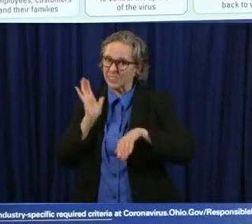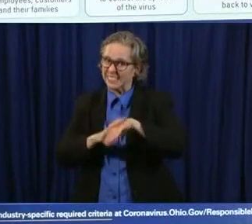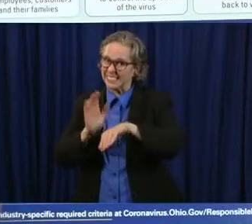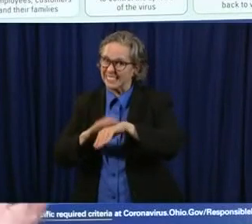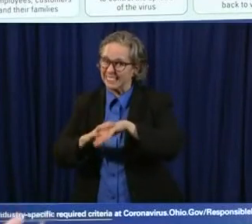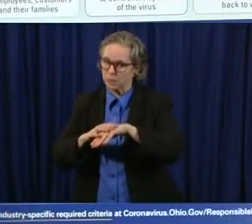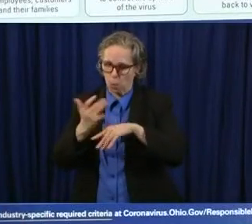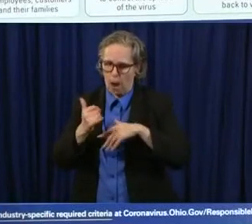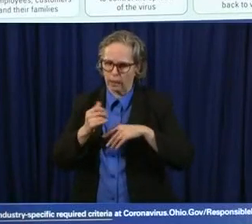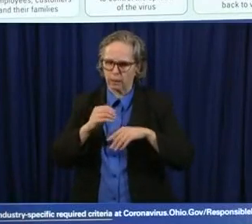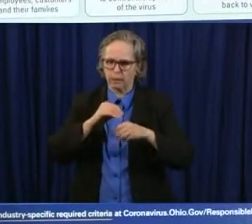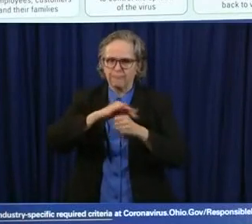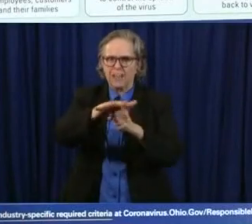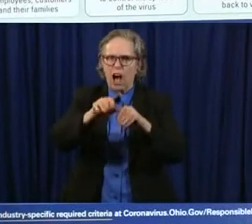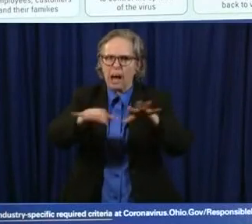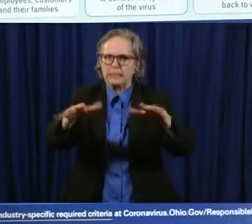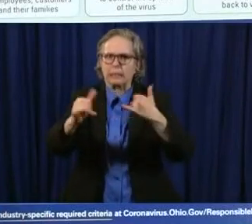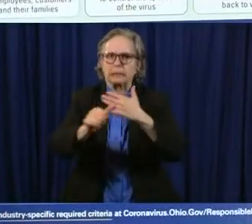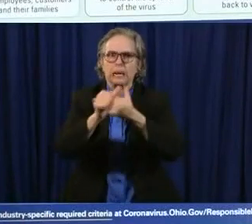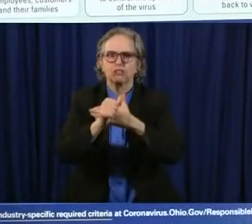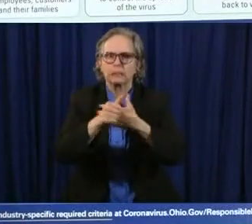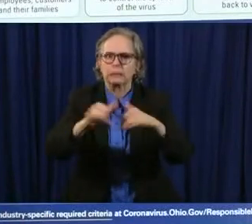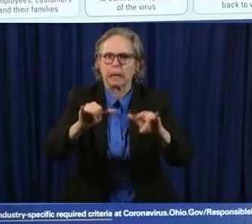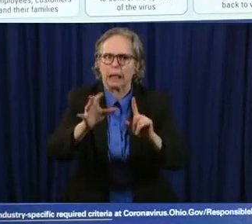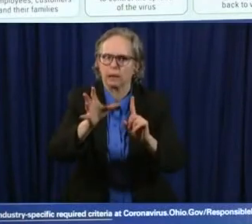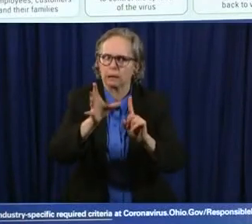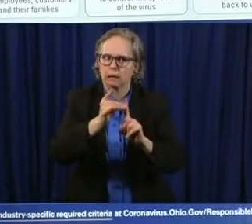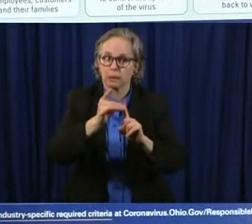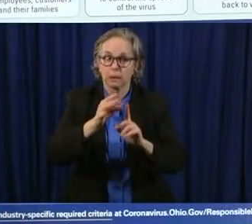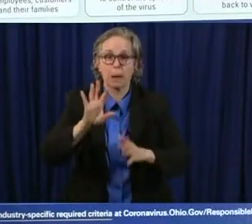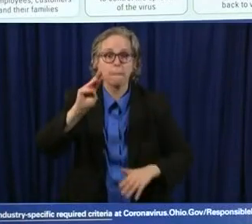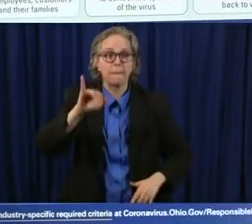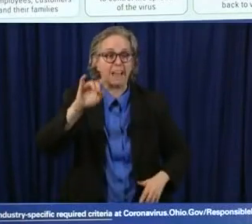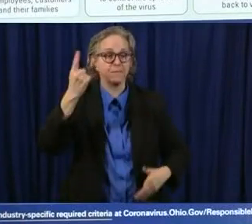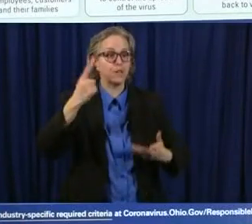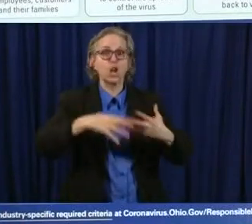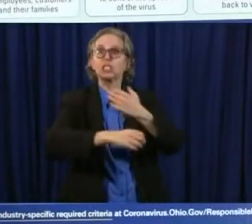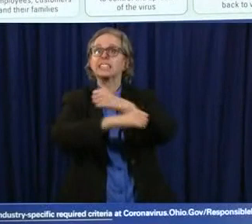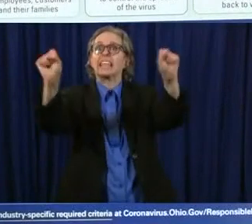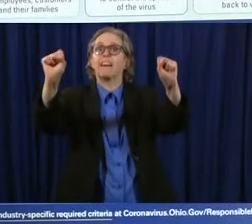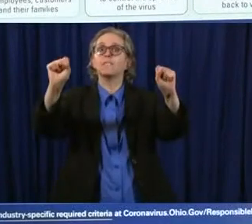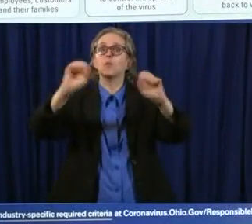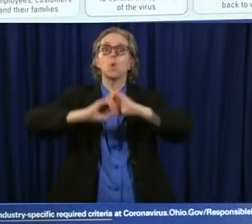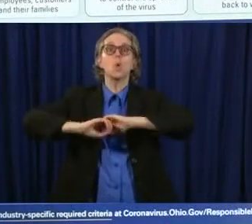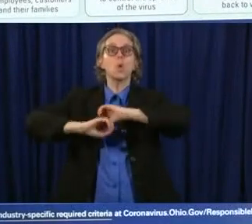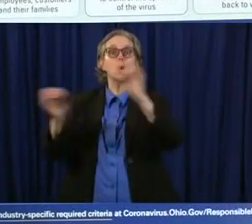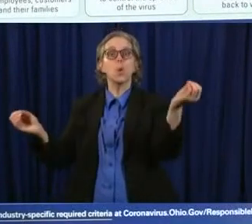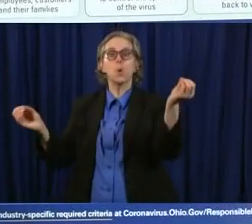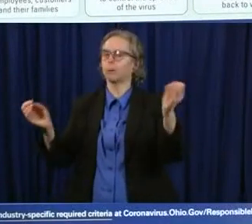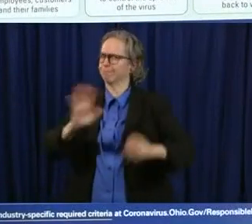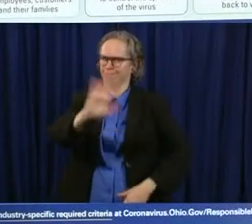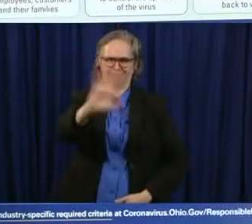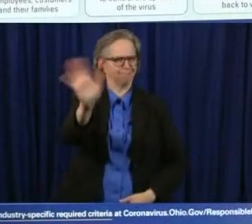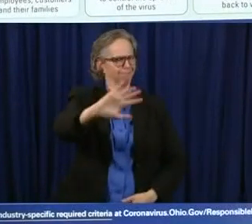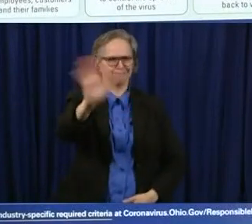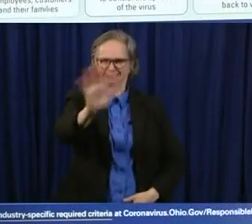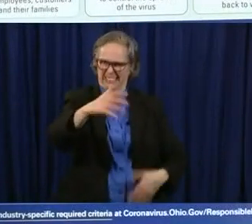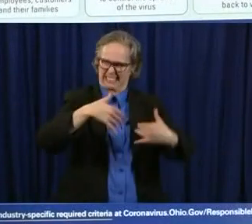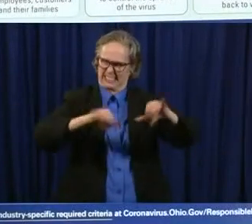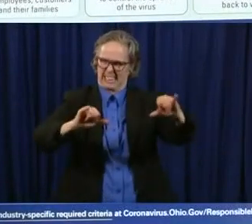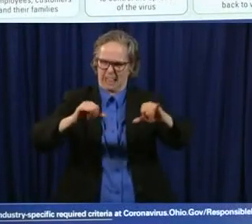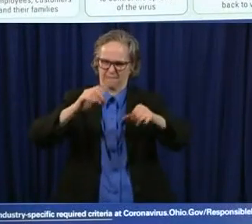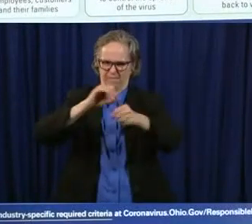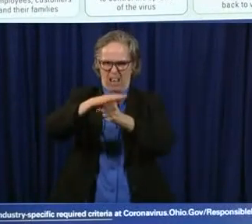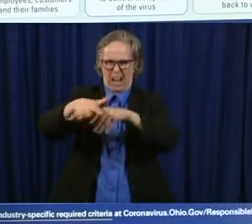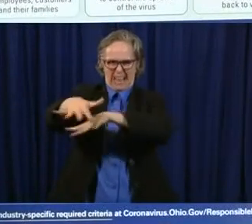and say you know may want everything is safe because that's not i mean what dr acton and the lieutenant governor and i have promised people to